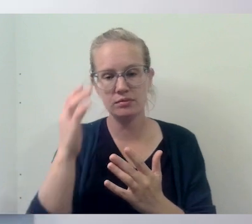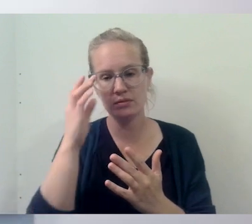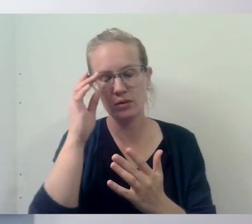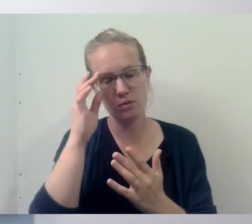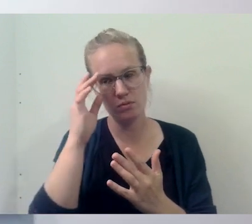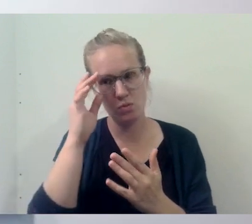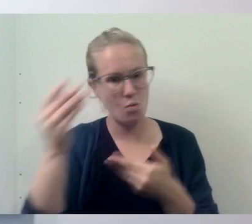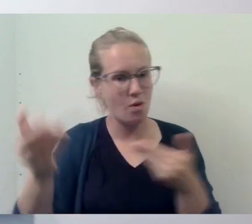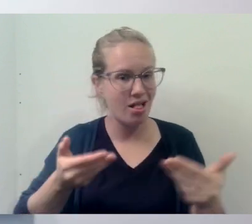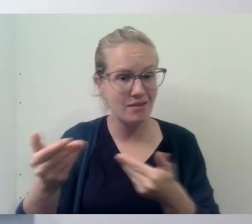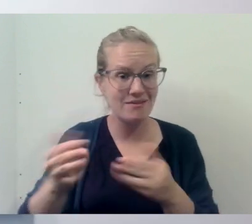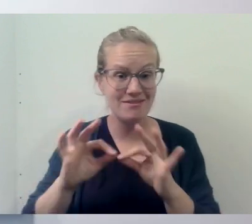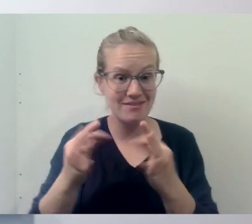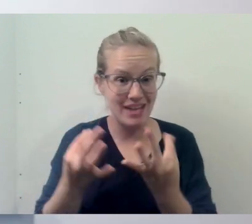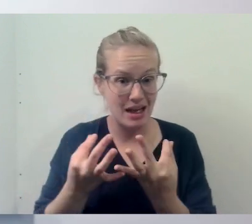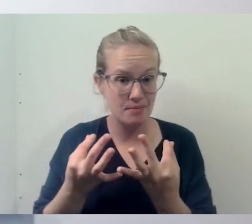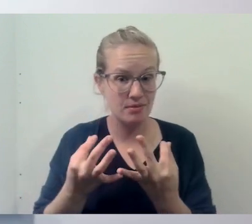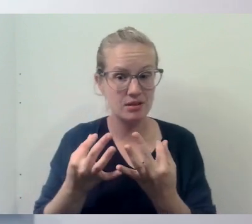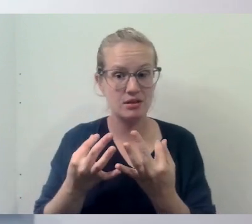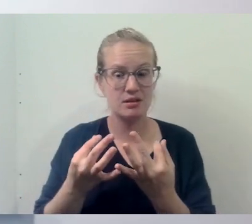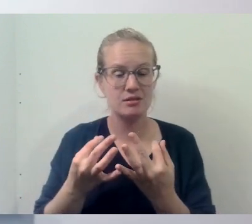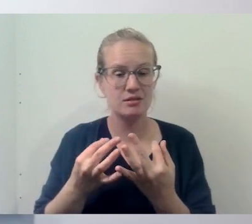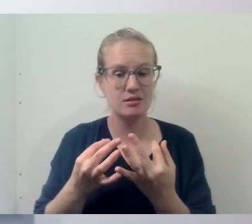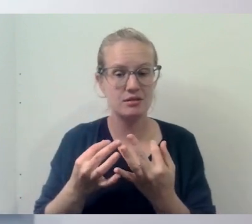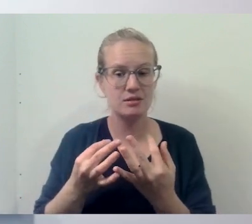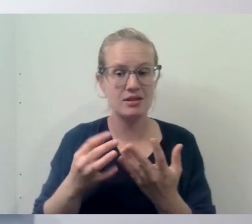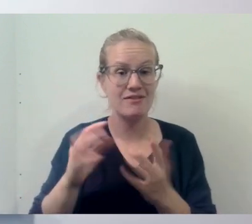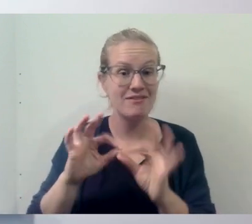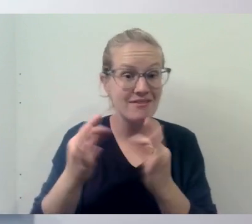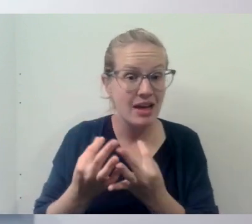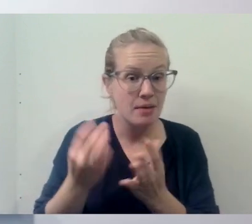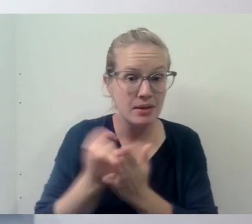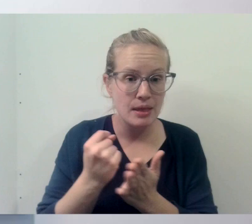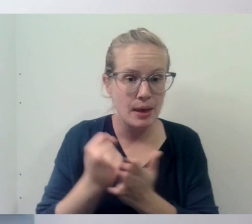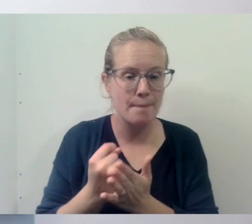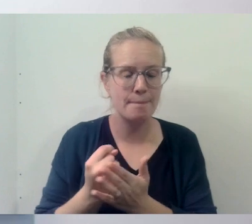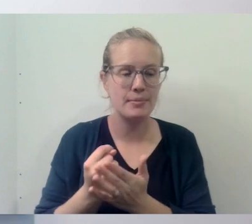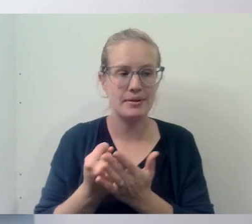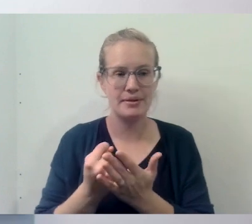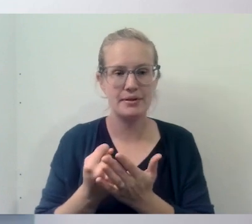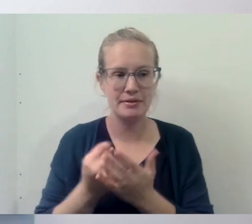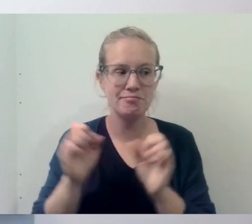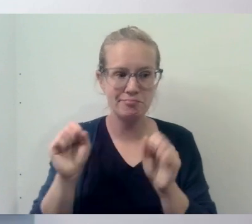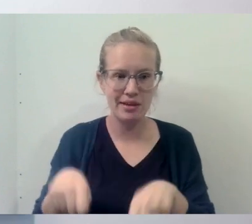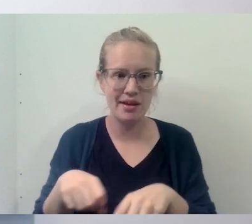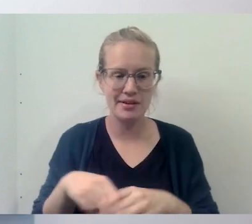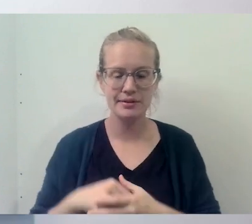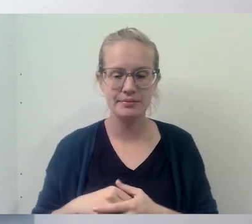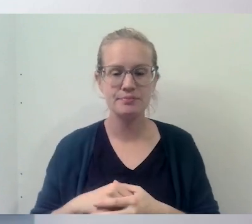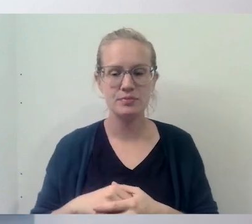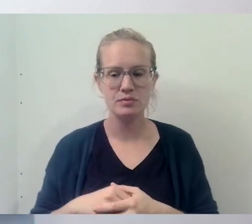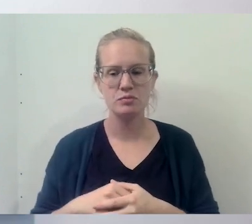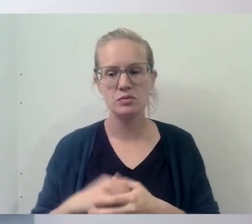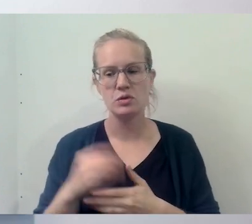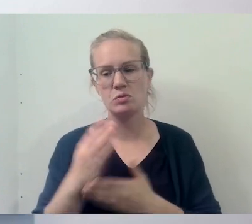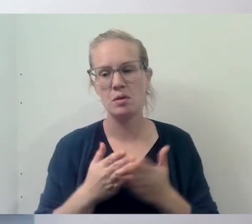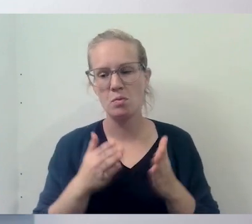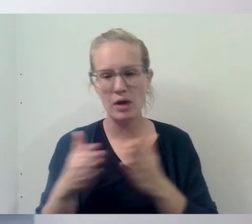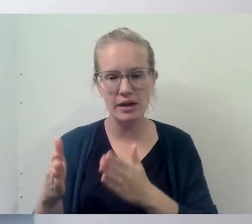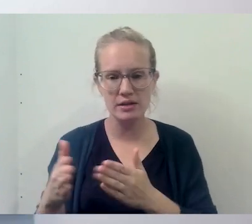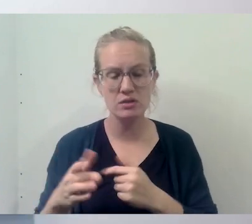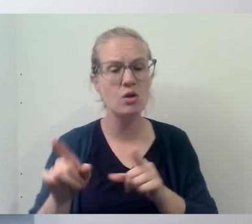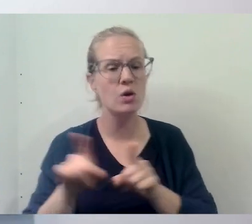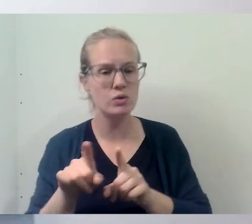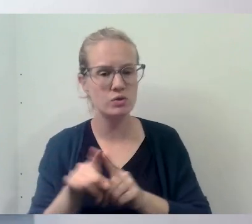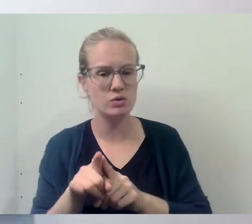welcome even families, like even engaging in family therapy, you know, so, um, those are some of the ways. And then